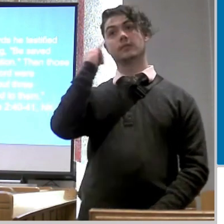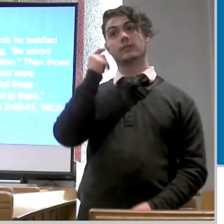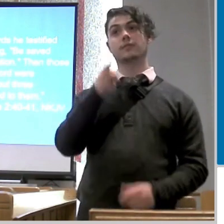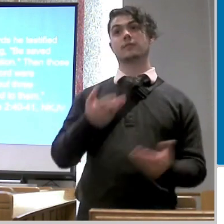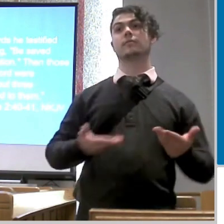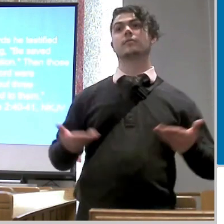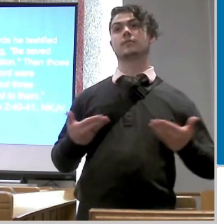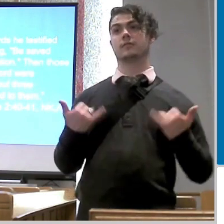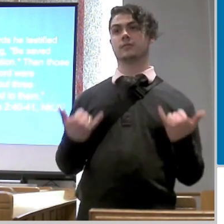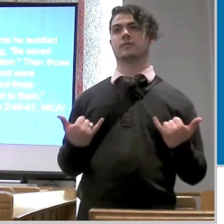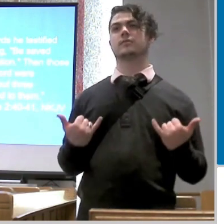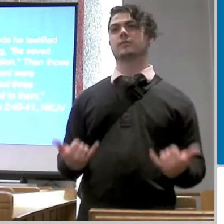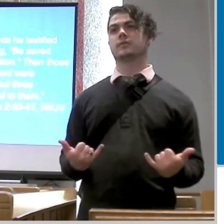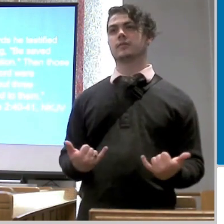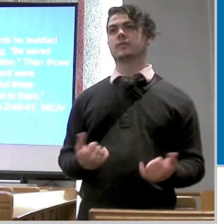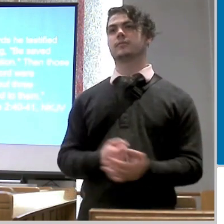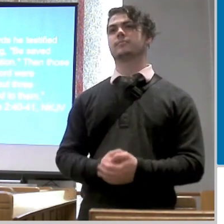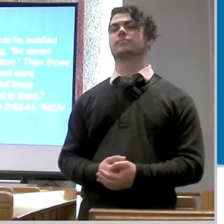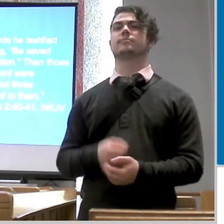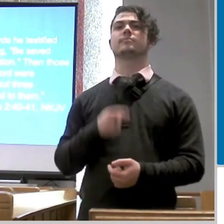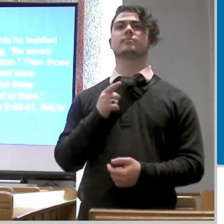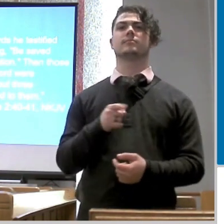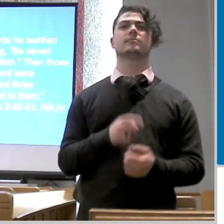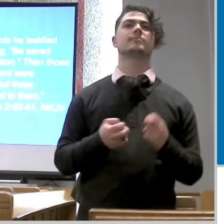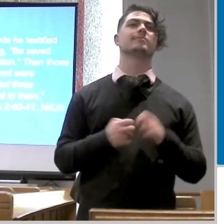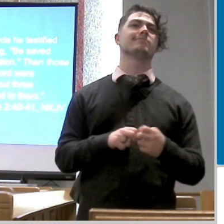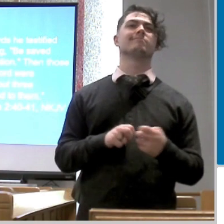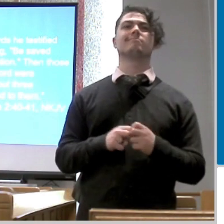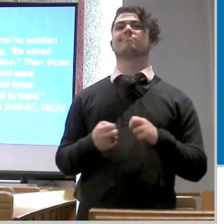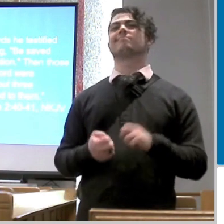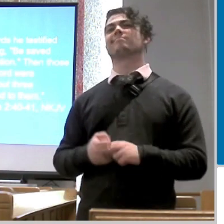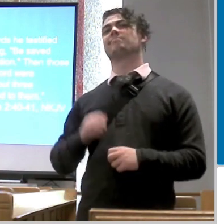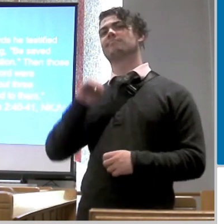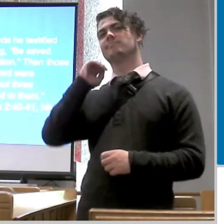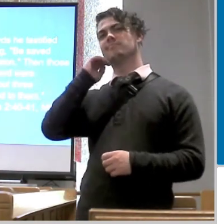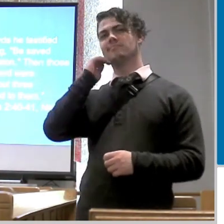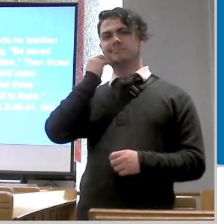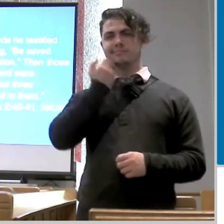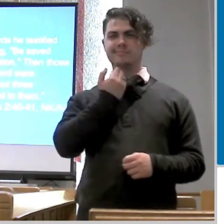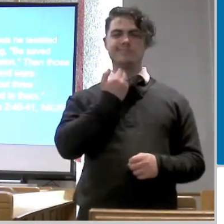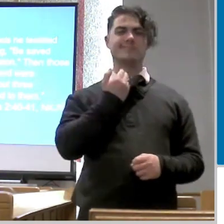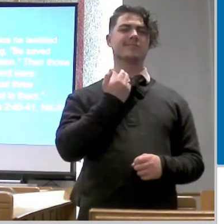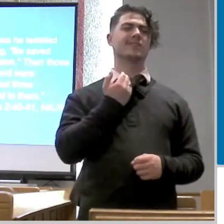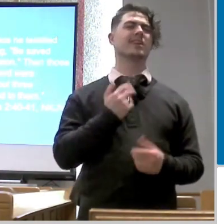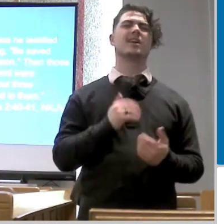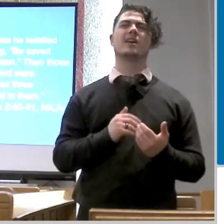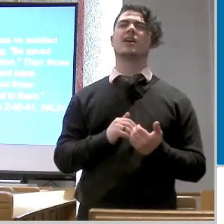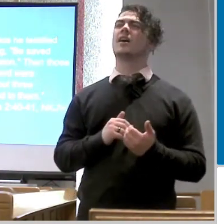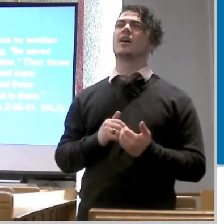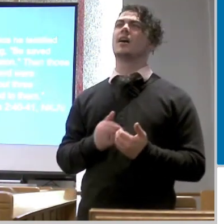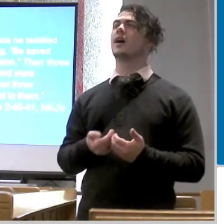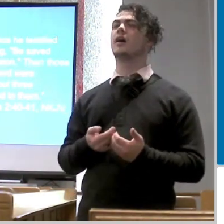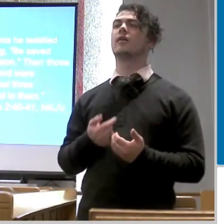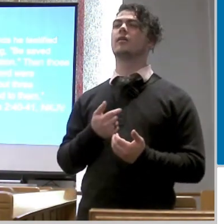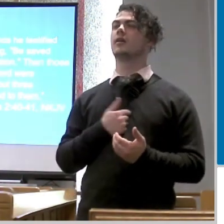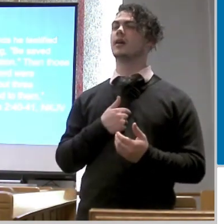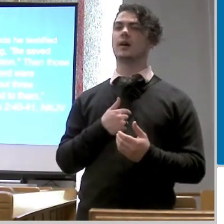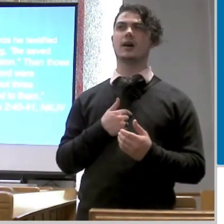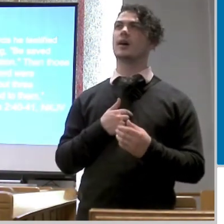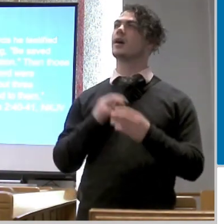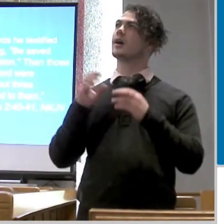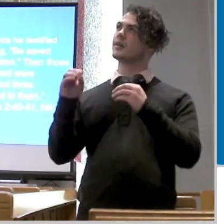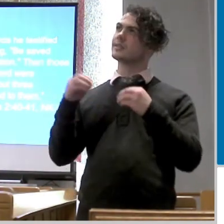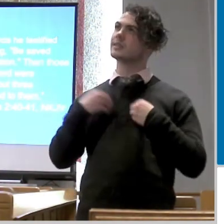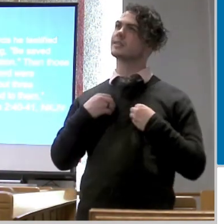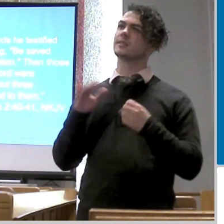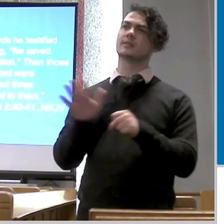us today if you're struggling with shame and you're trying to figure out how do i get into the complete love of